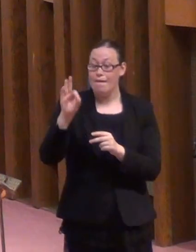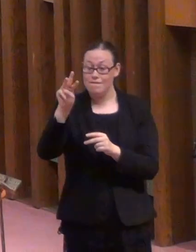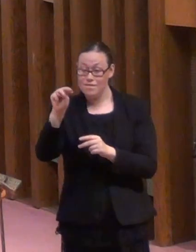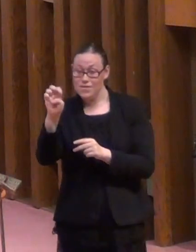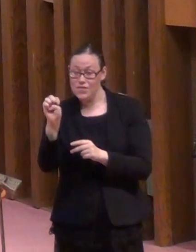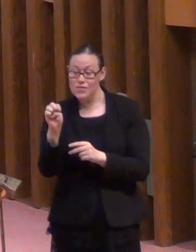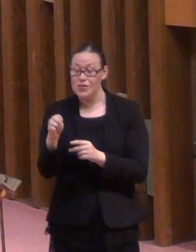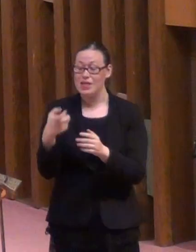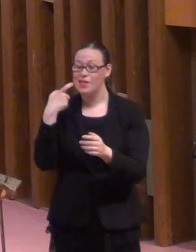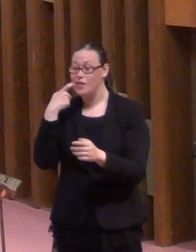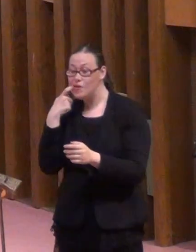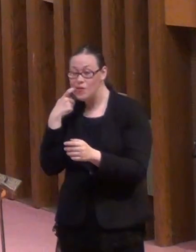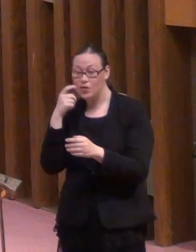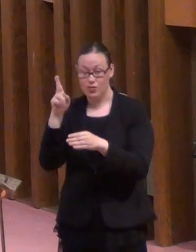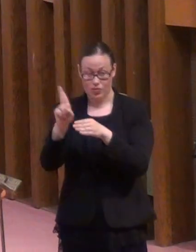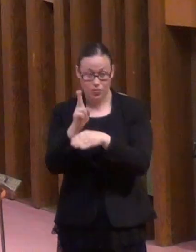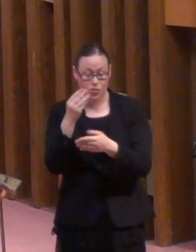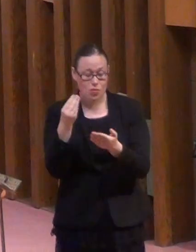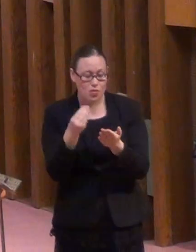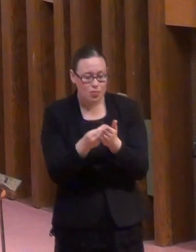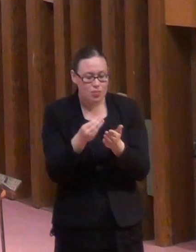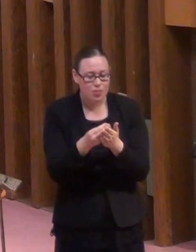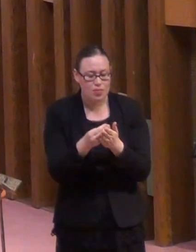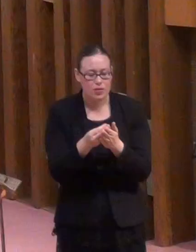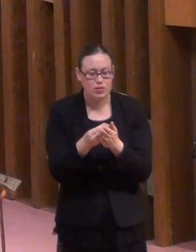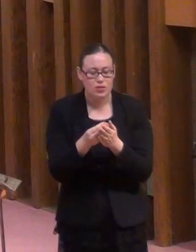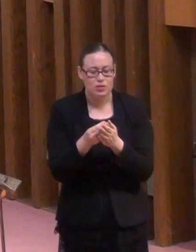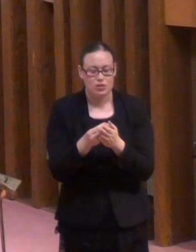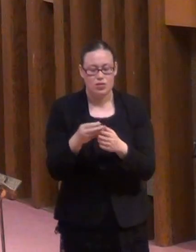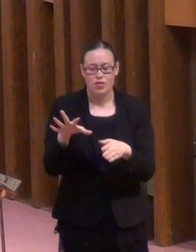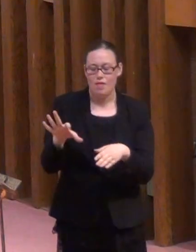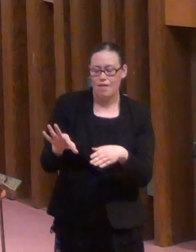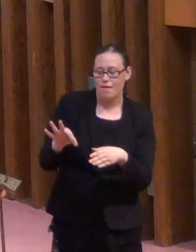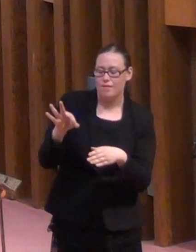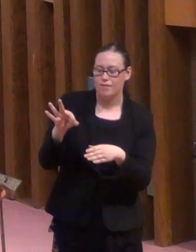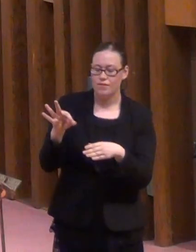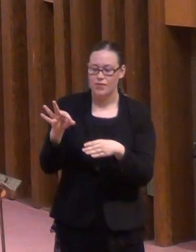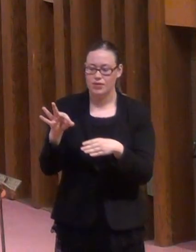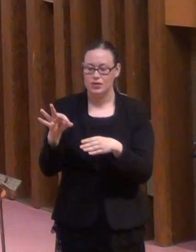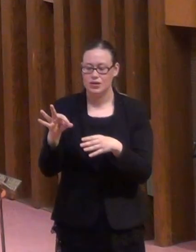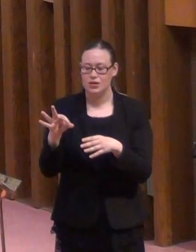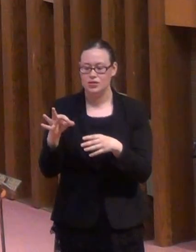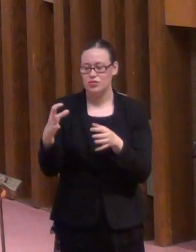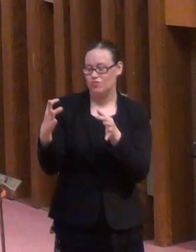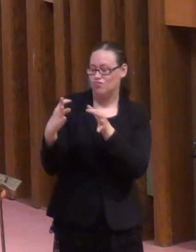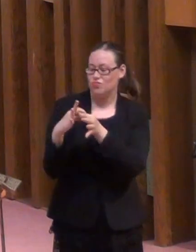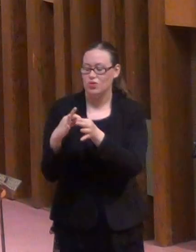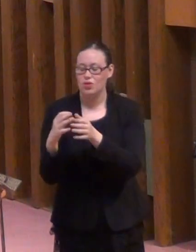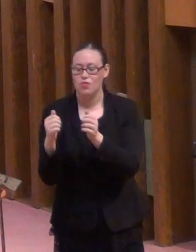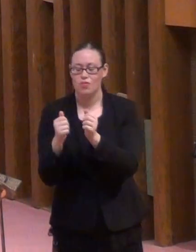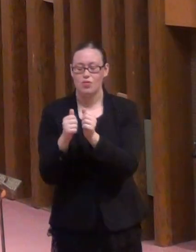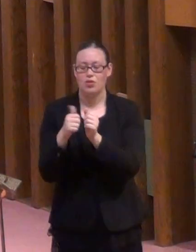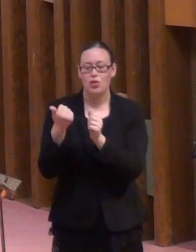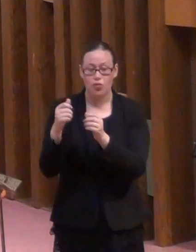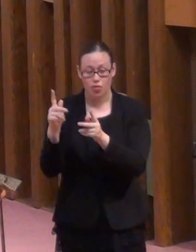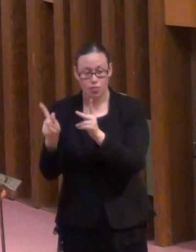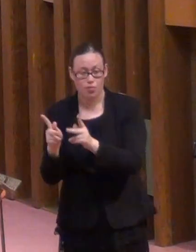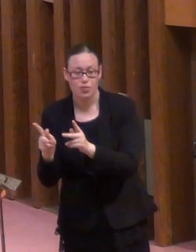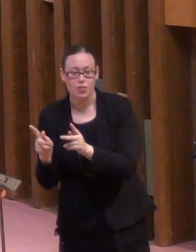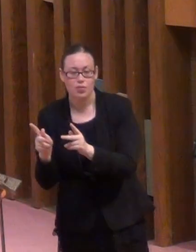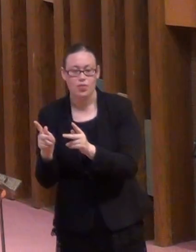who use it to gain a sense of acceptance with the right people, or focus on what